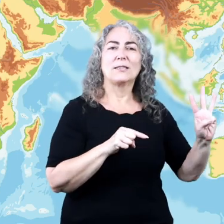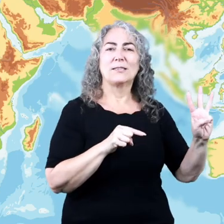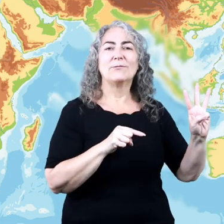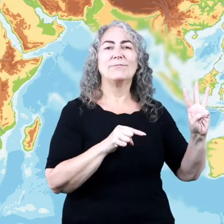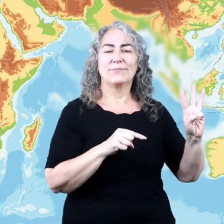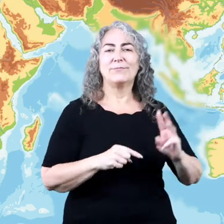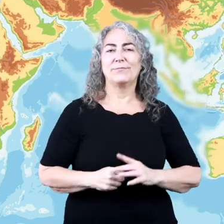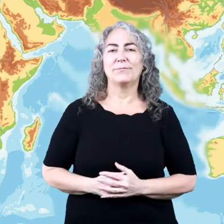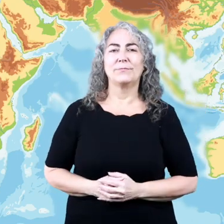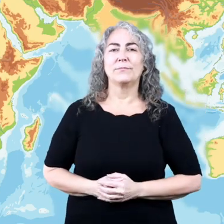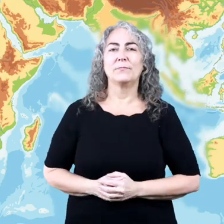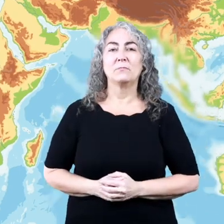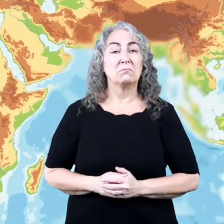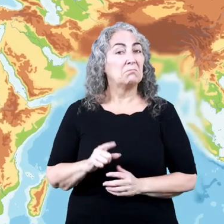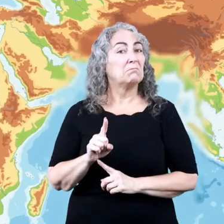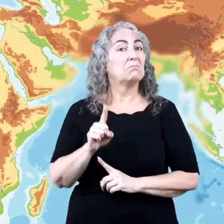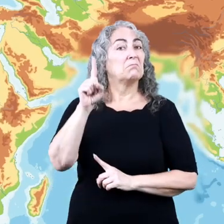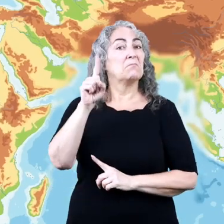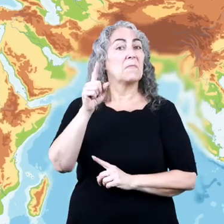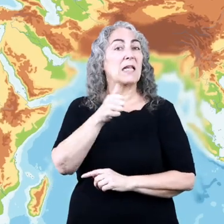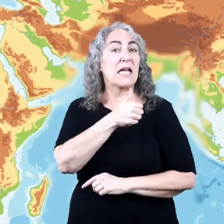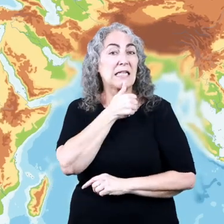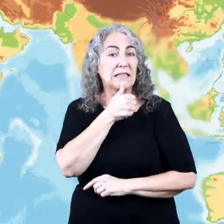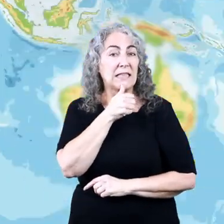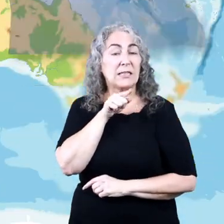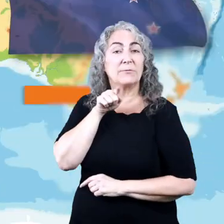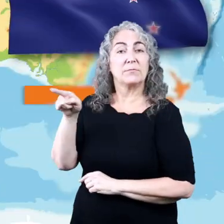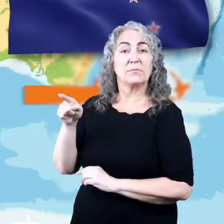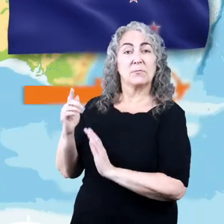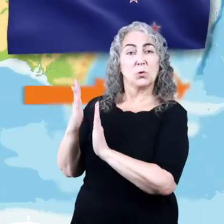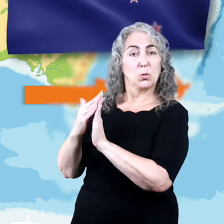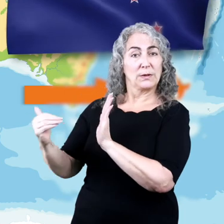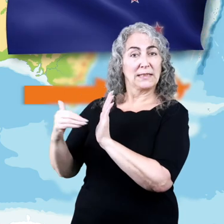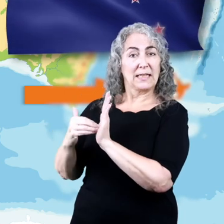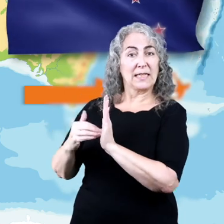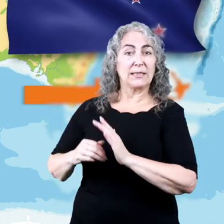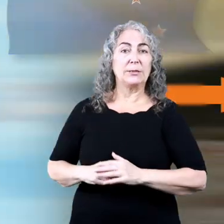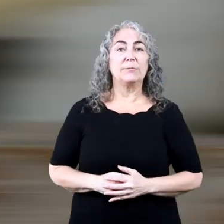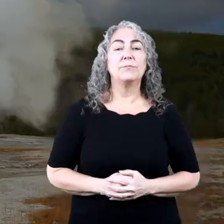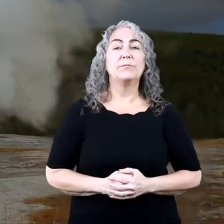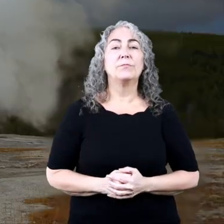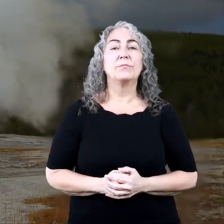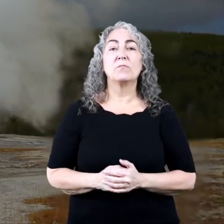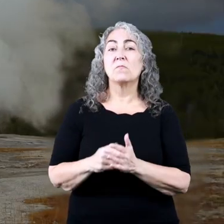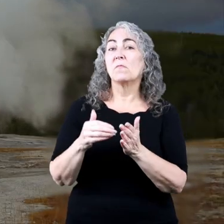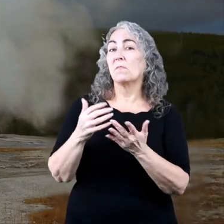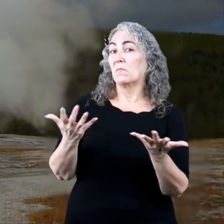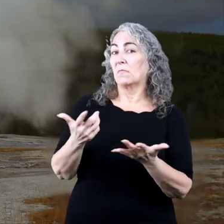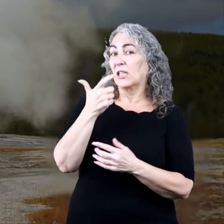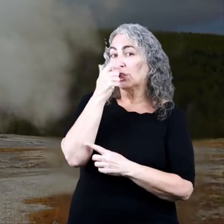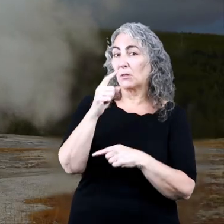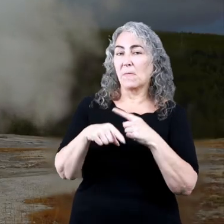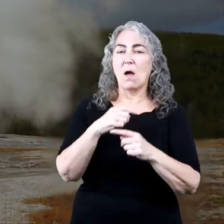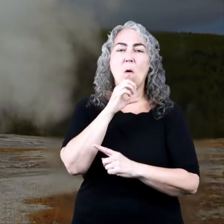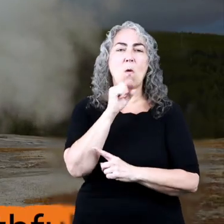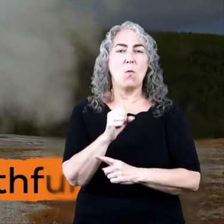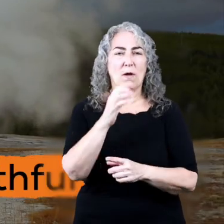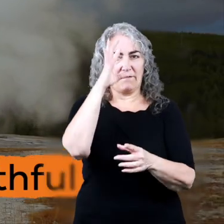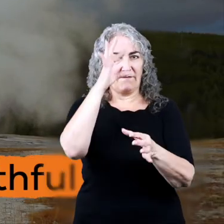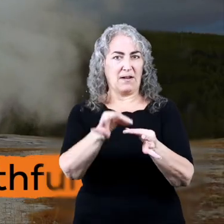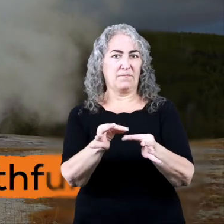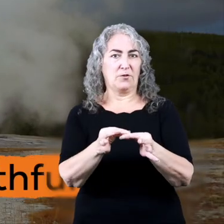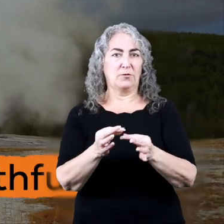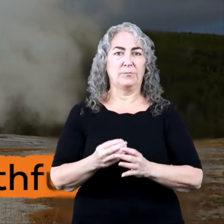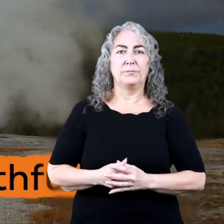especially in the West, as well as Iceland and New Zealand. Here is an interesting fact about